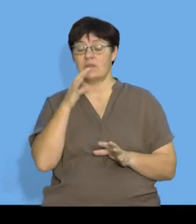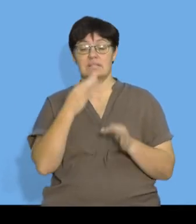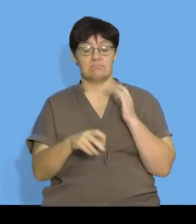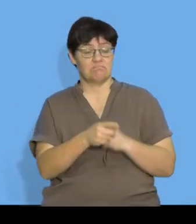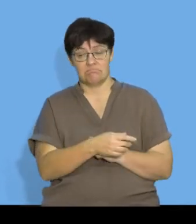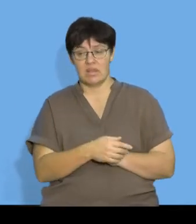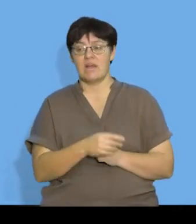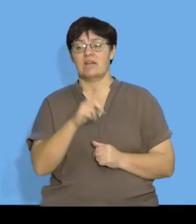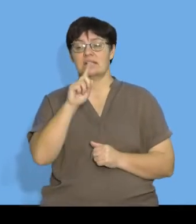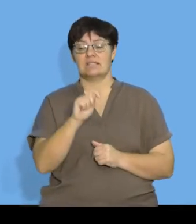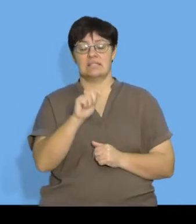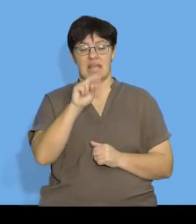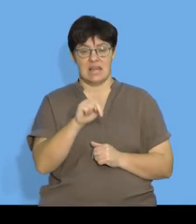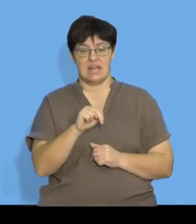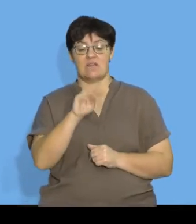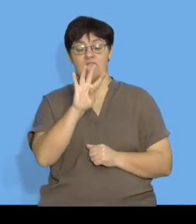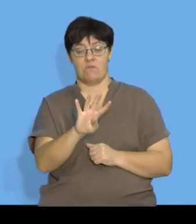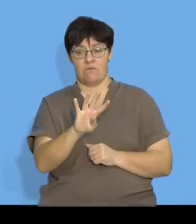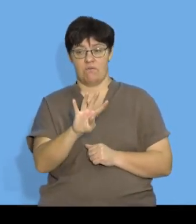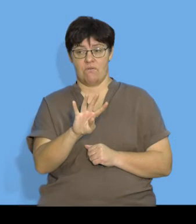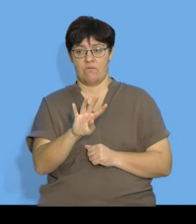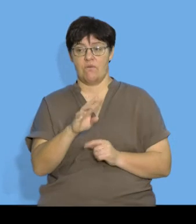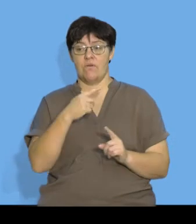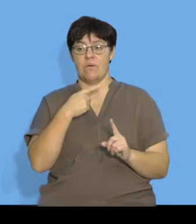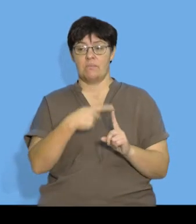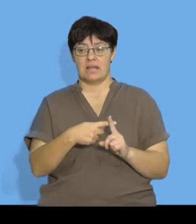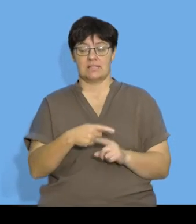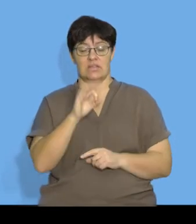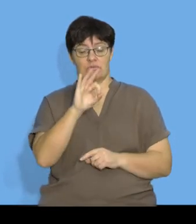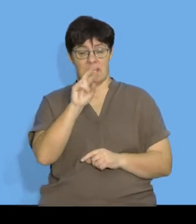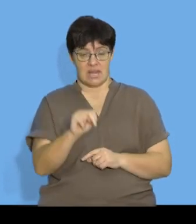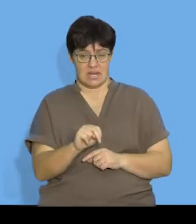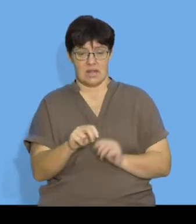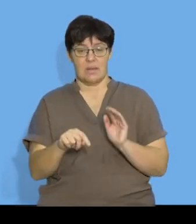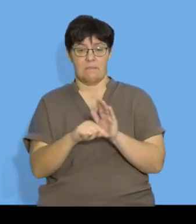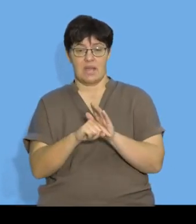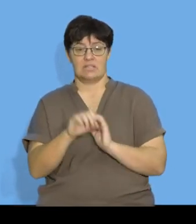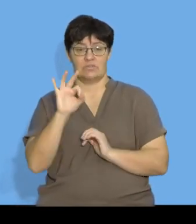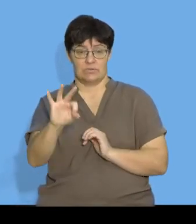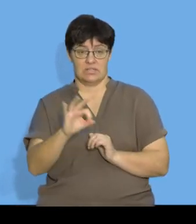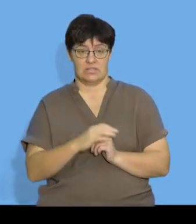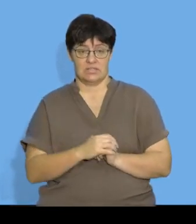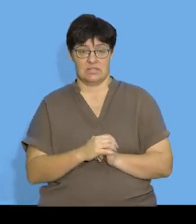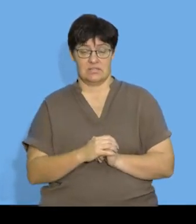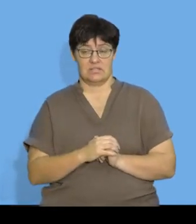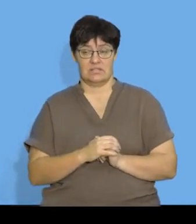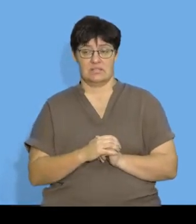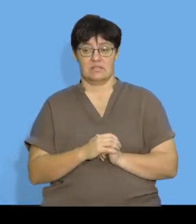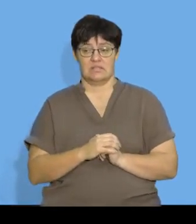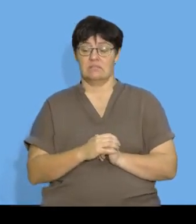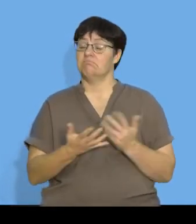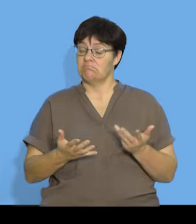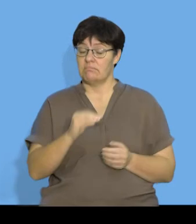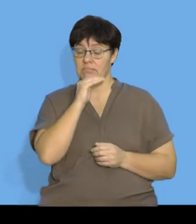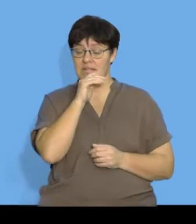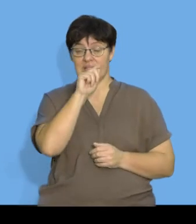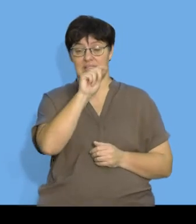going to have T N is equal to 4 plus 3 N minus 3 which means